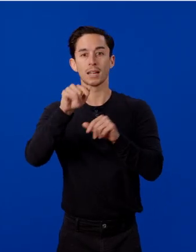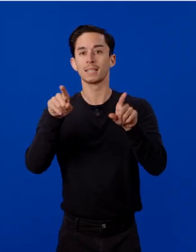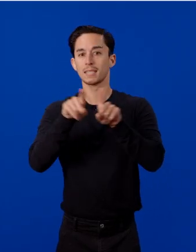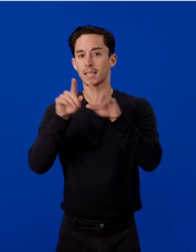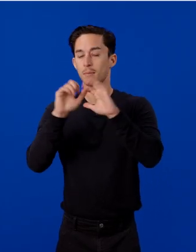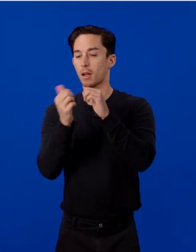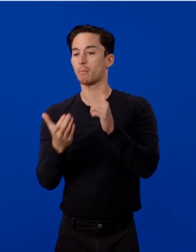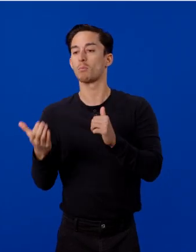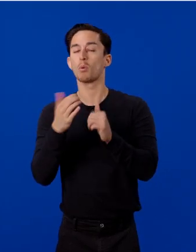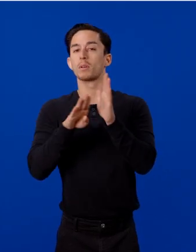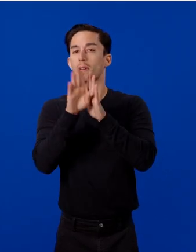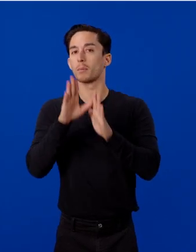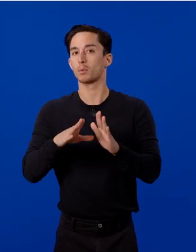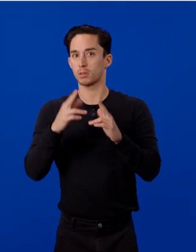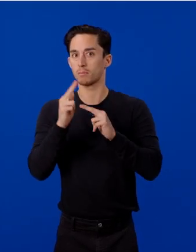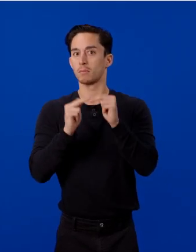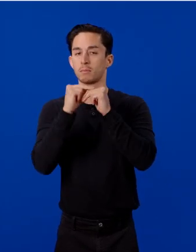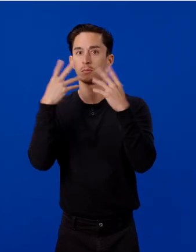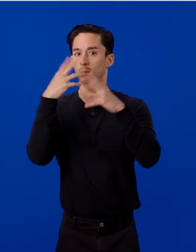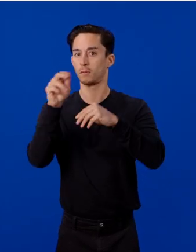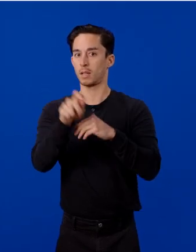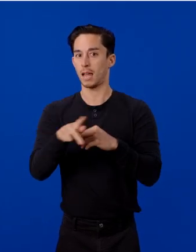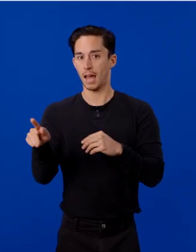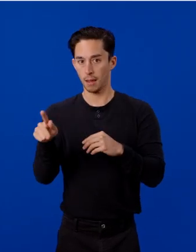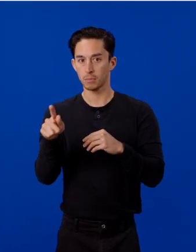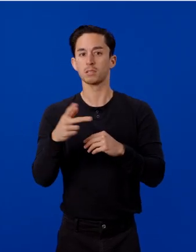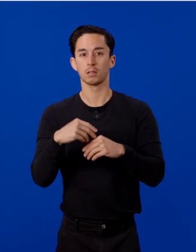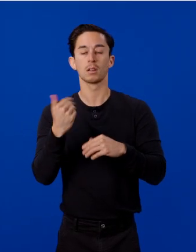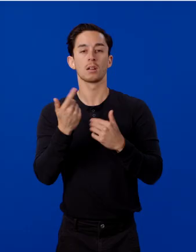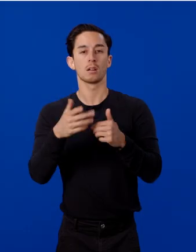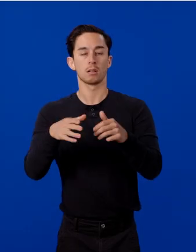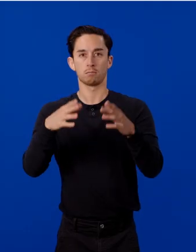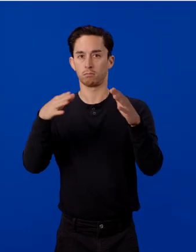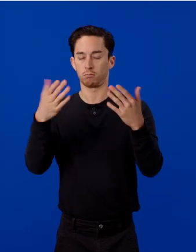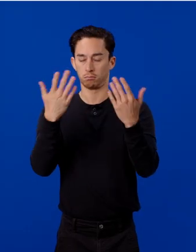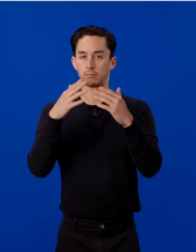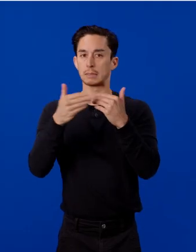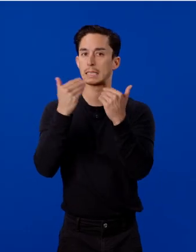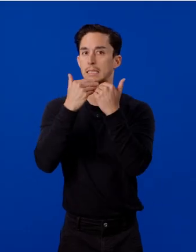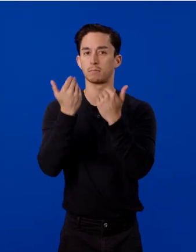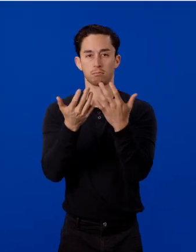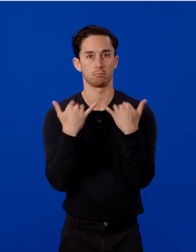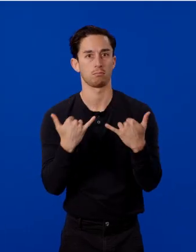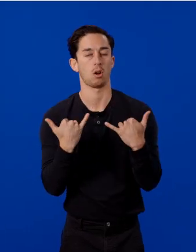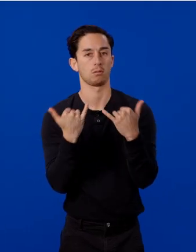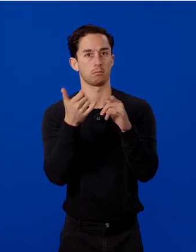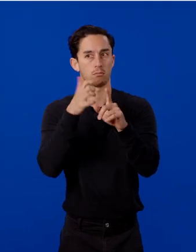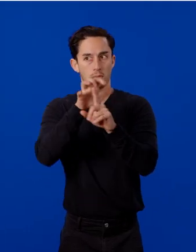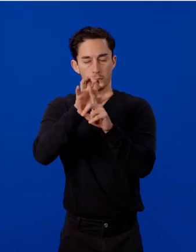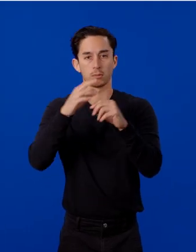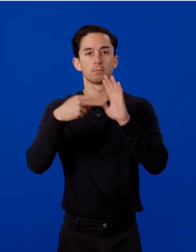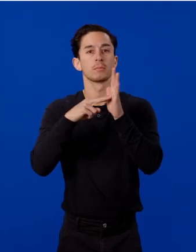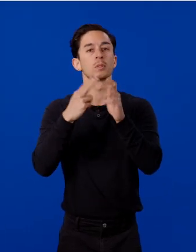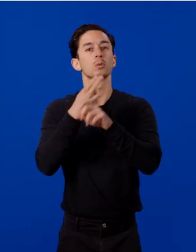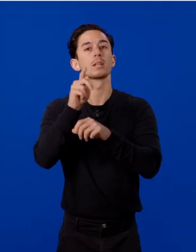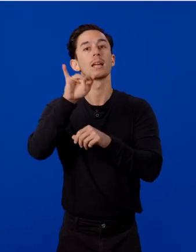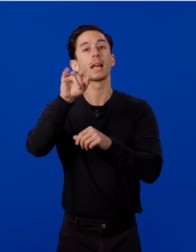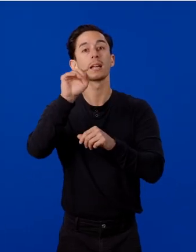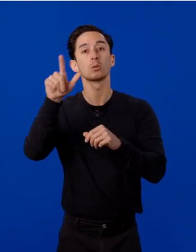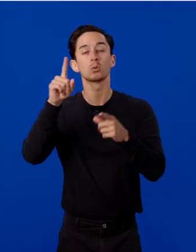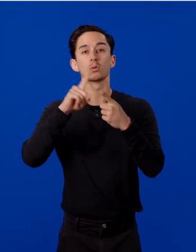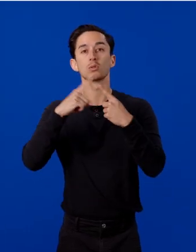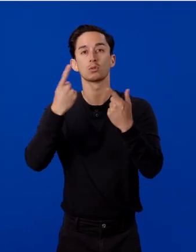beautiful apps. It's declarative, it's modern, and because it's popular, I can use AI tools to draft prototypes in